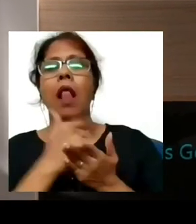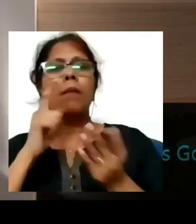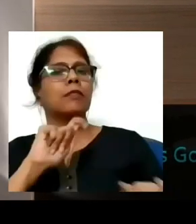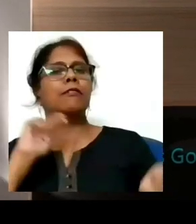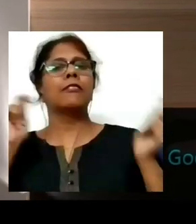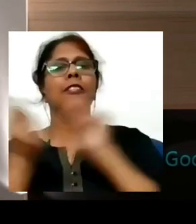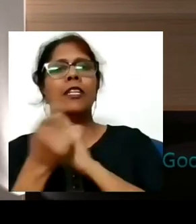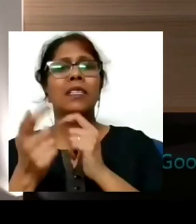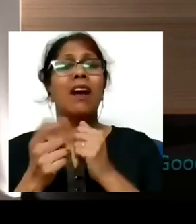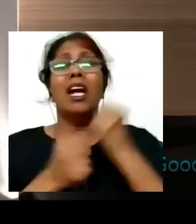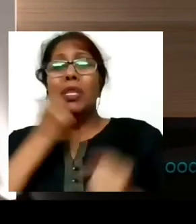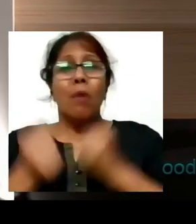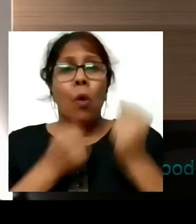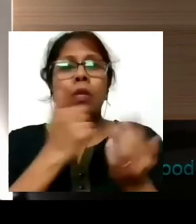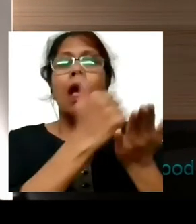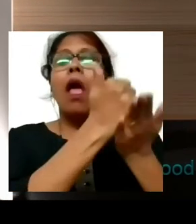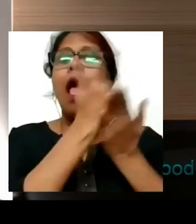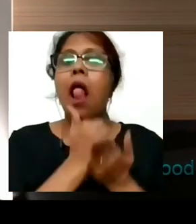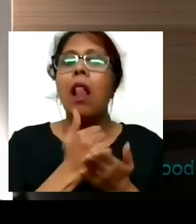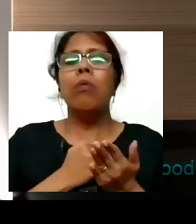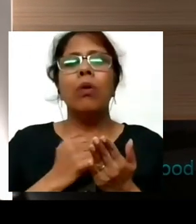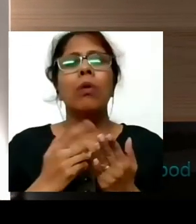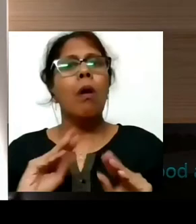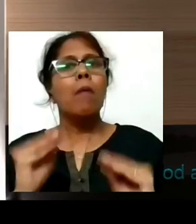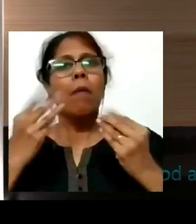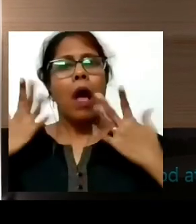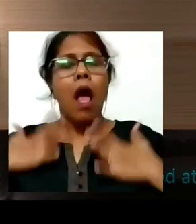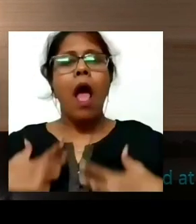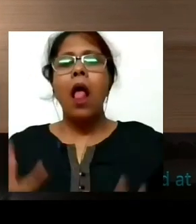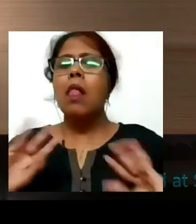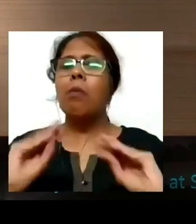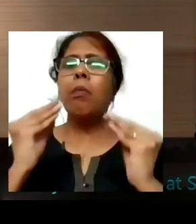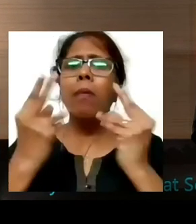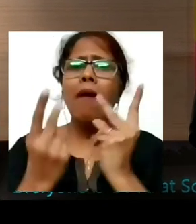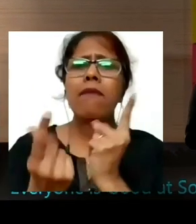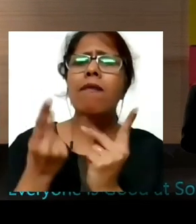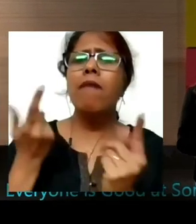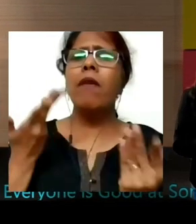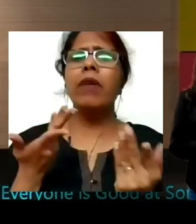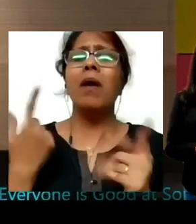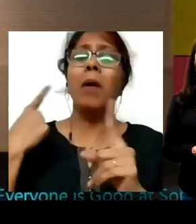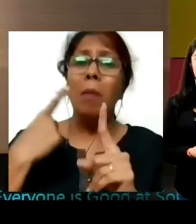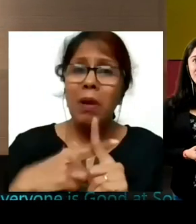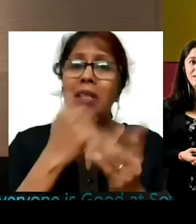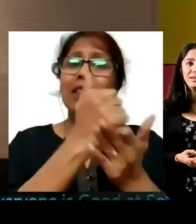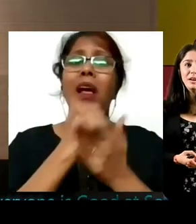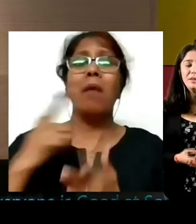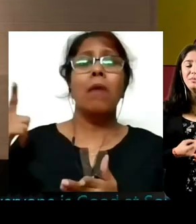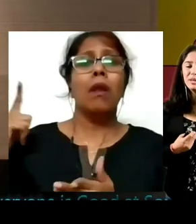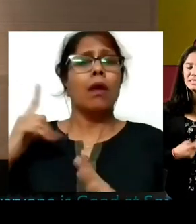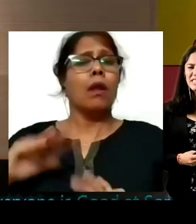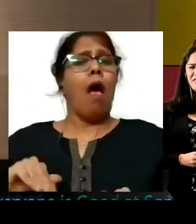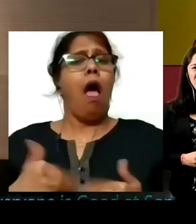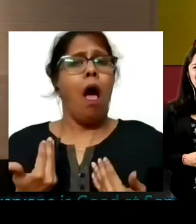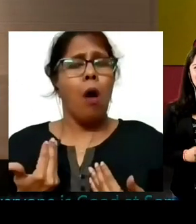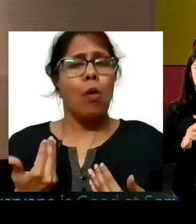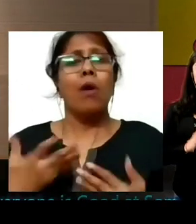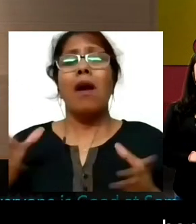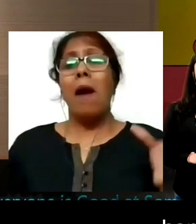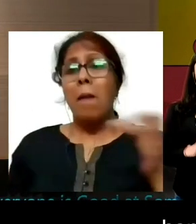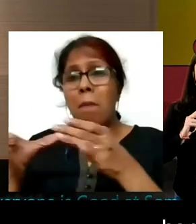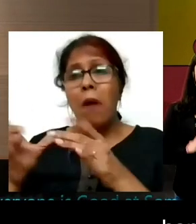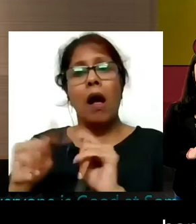recovery. Sport also taught me how to be a leader and also be a team player. Perseverance,